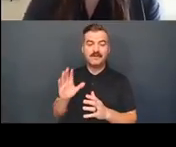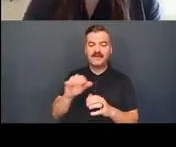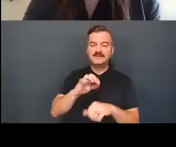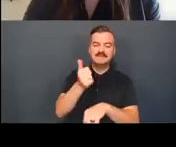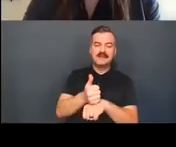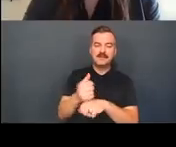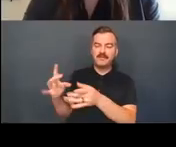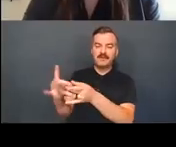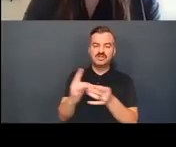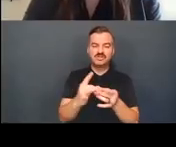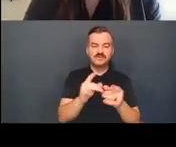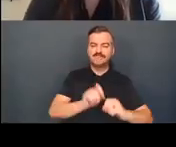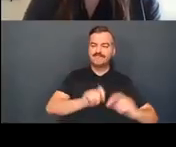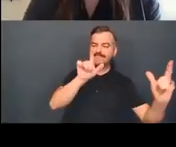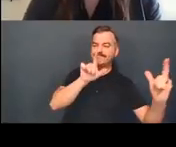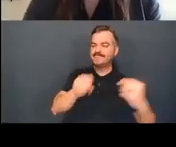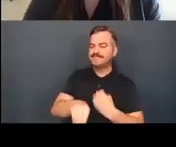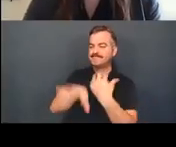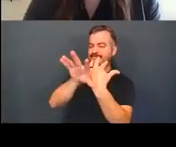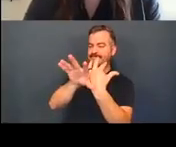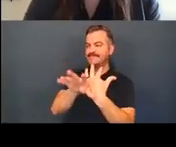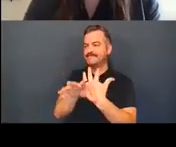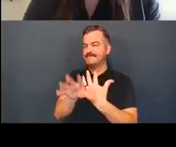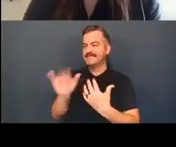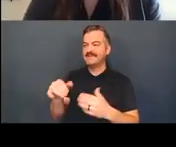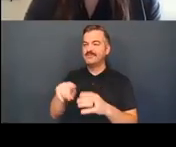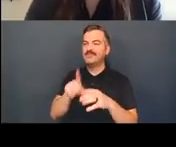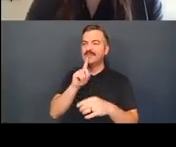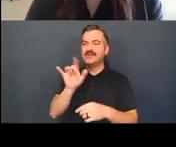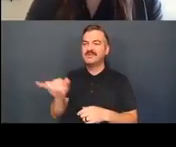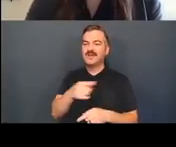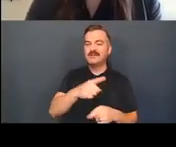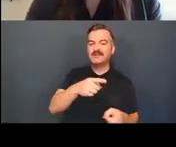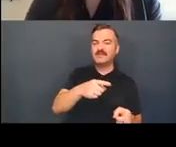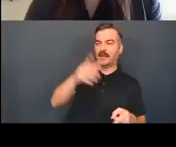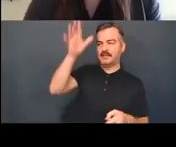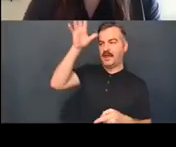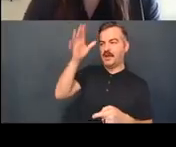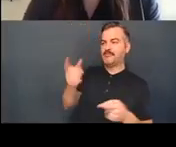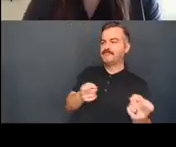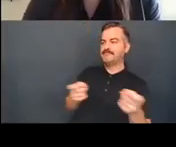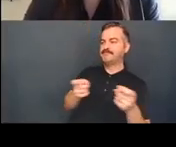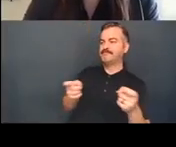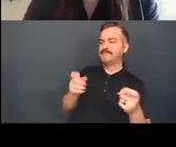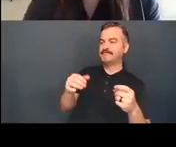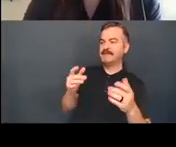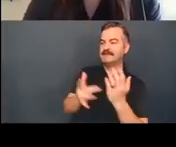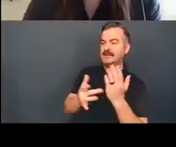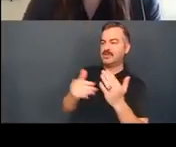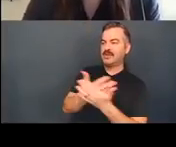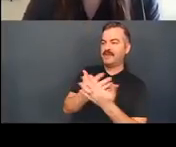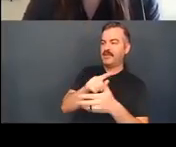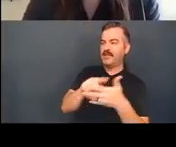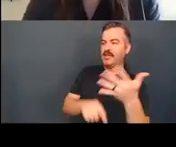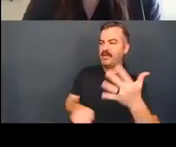relationship, moreover, remains within a paternalistic frame, dictated both by the structure of the technology and